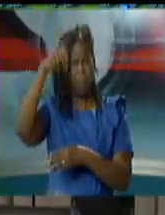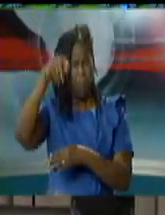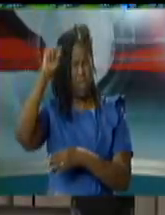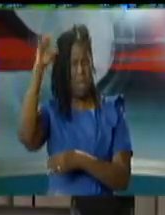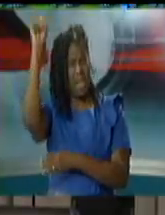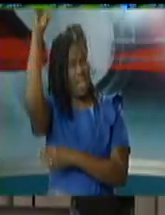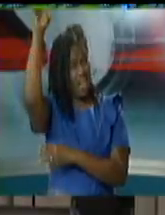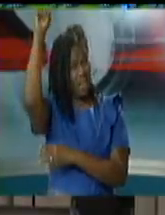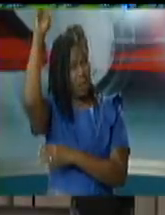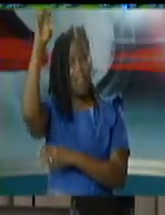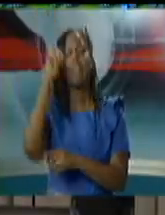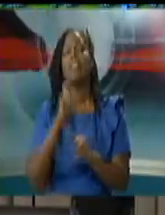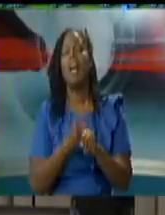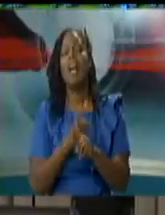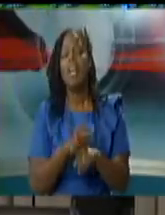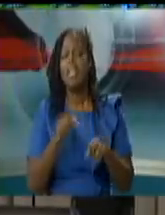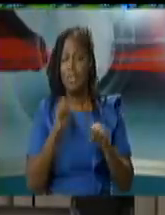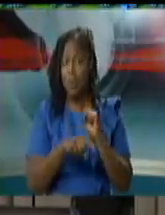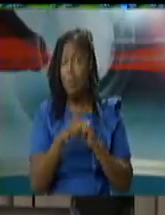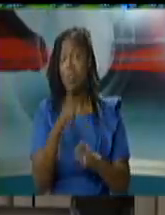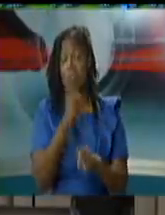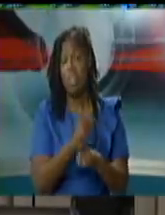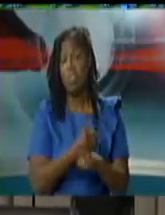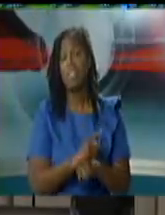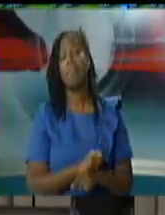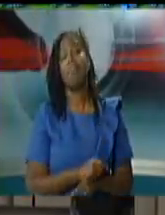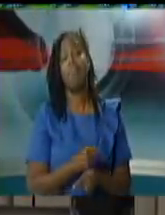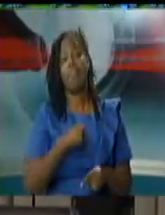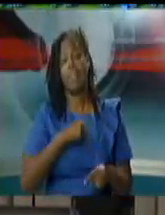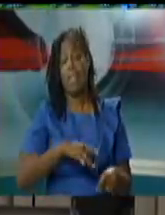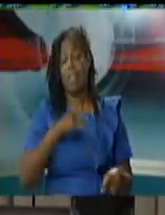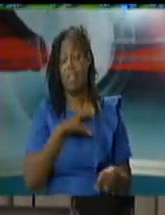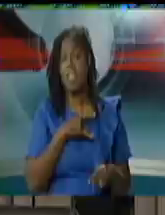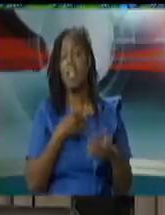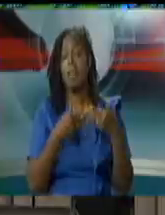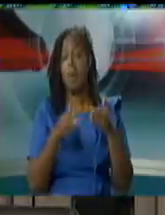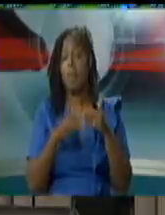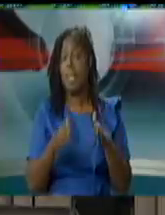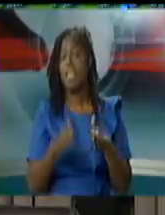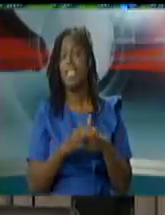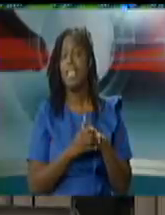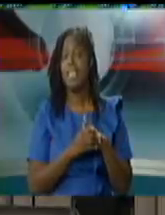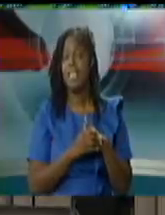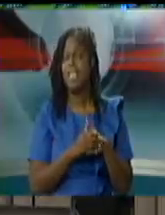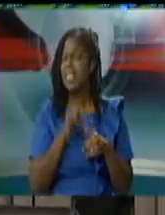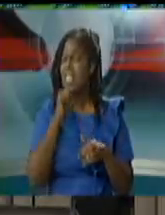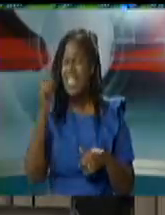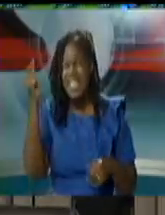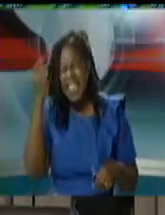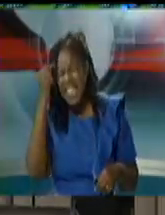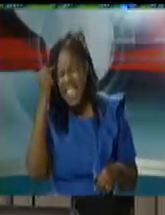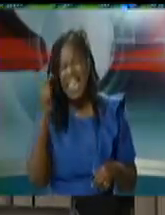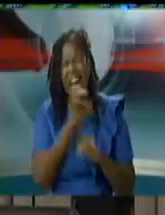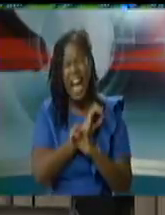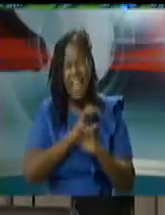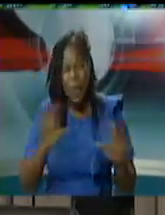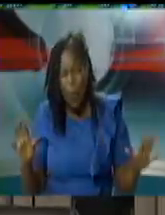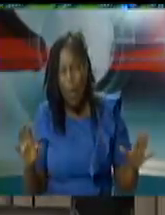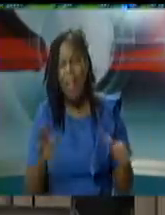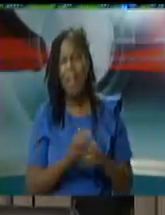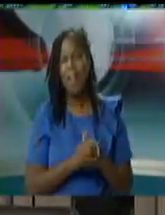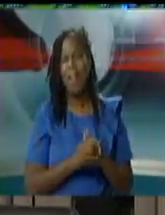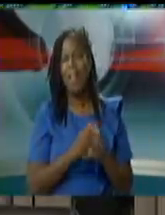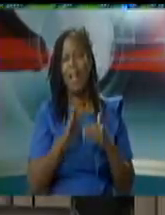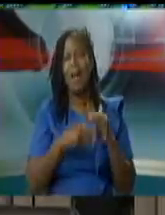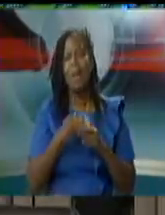you are spot on i think the public should not even be contemplating raising any